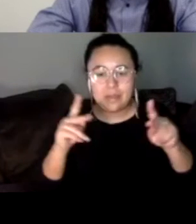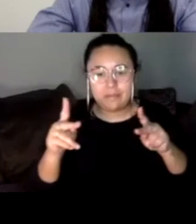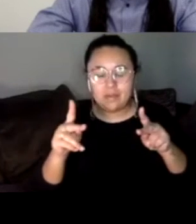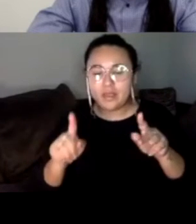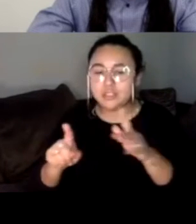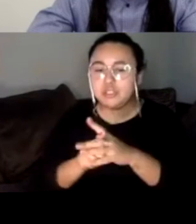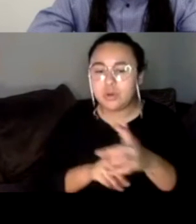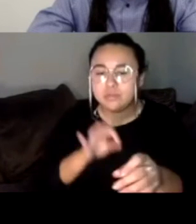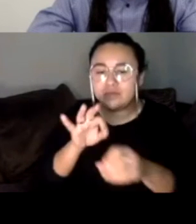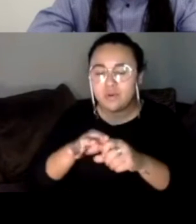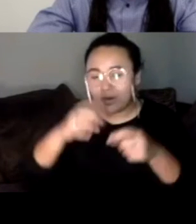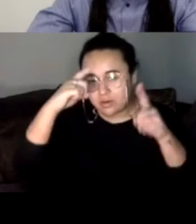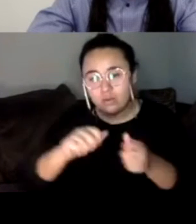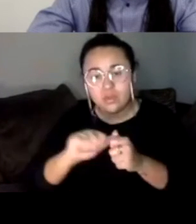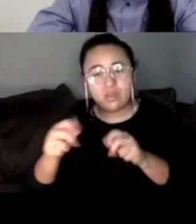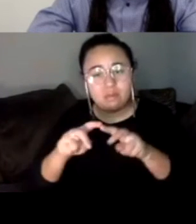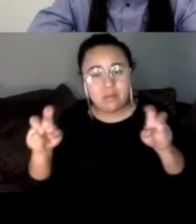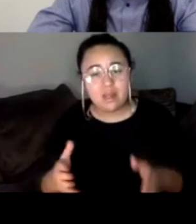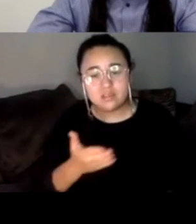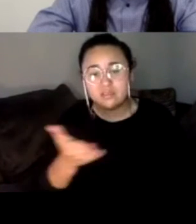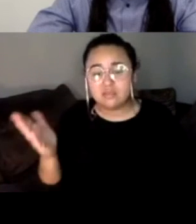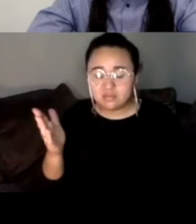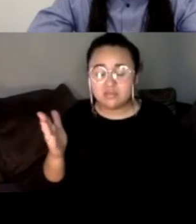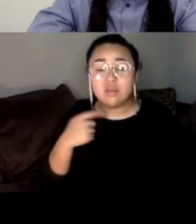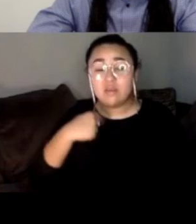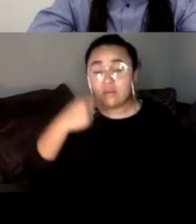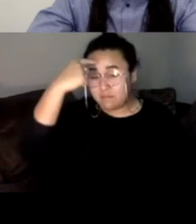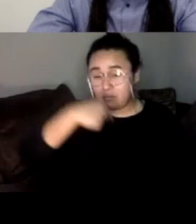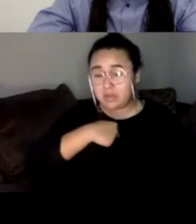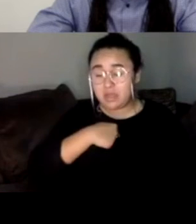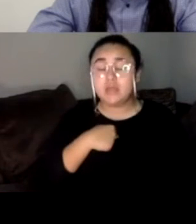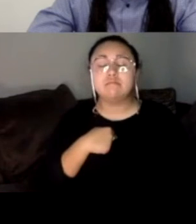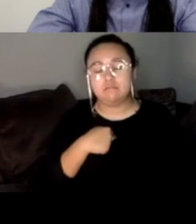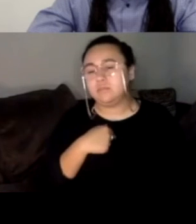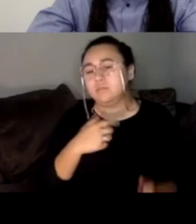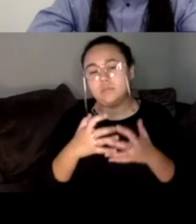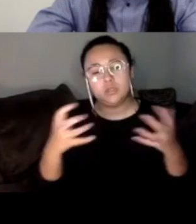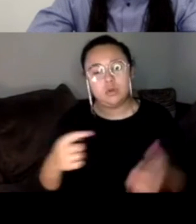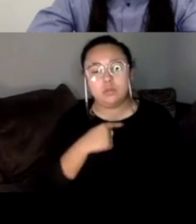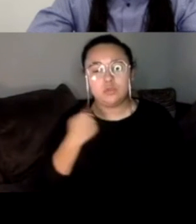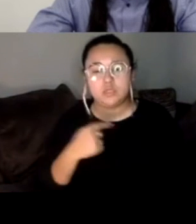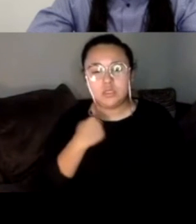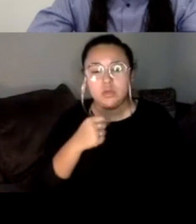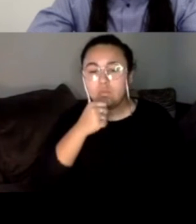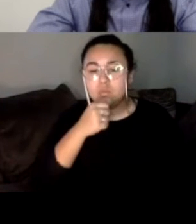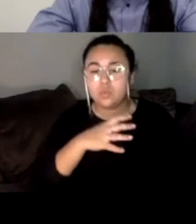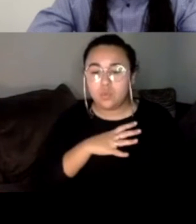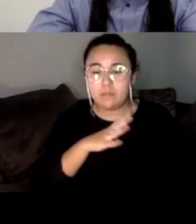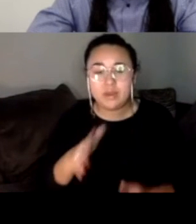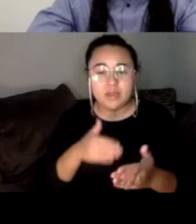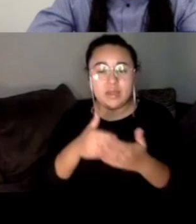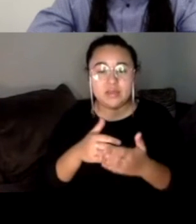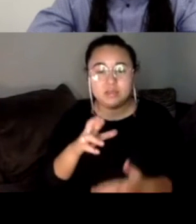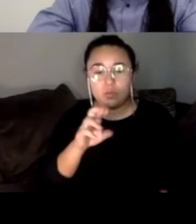with my other panelists, you know, for, for, for me, uh, so much is at stake. mean, women against the recall started,